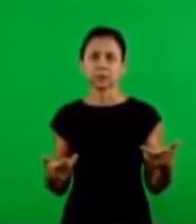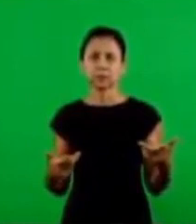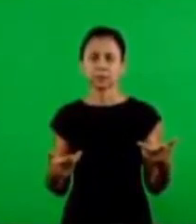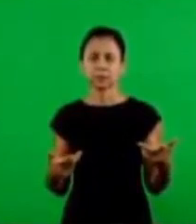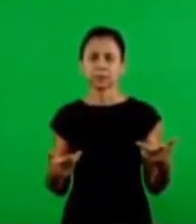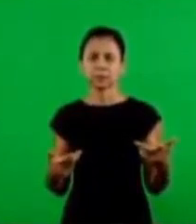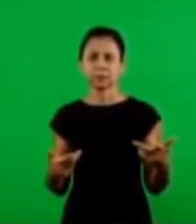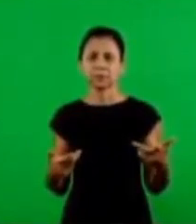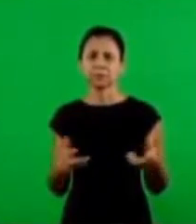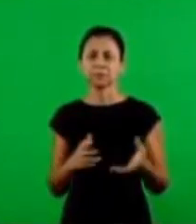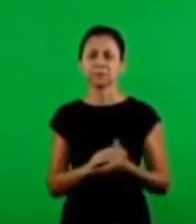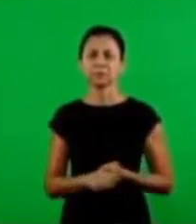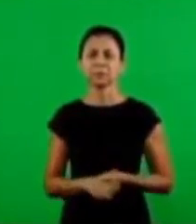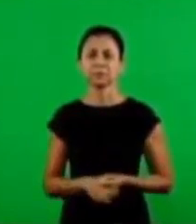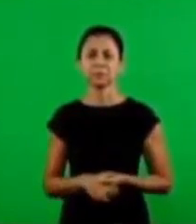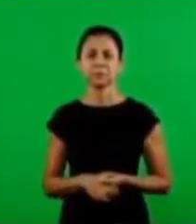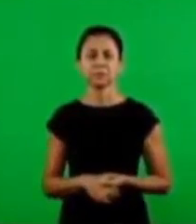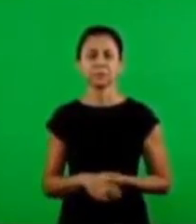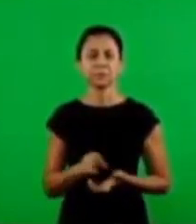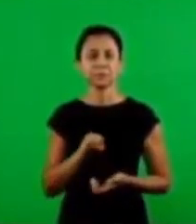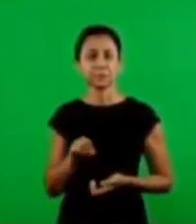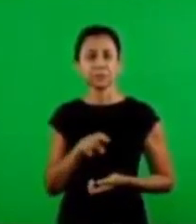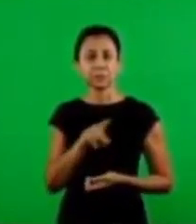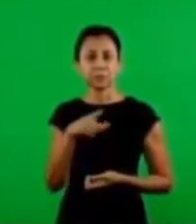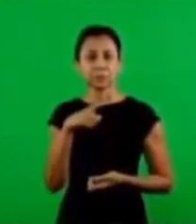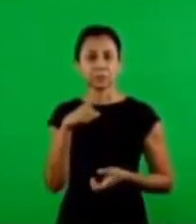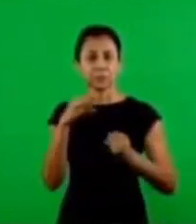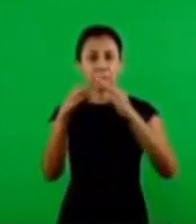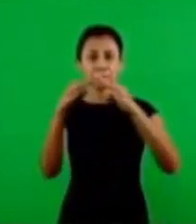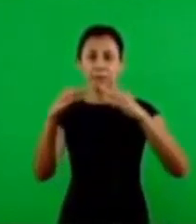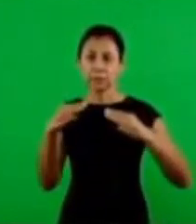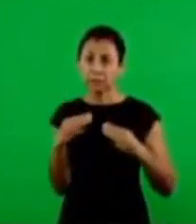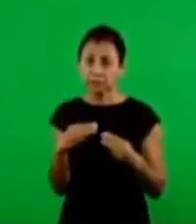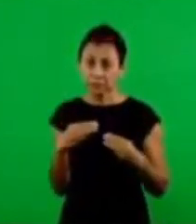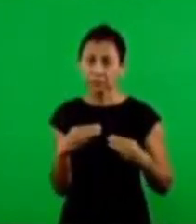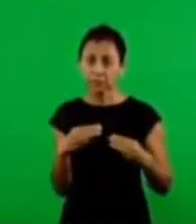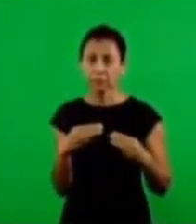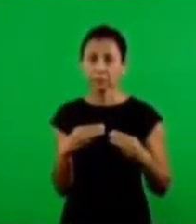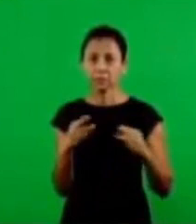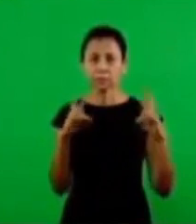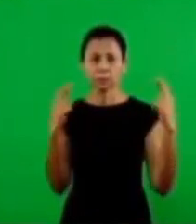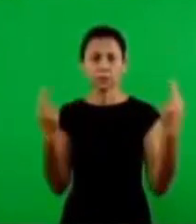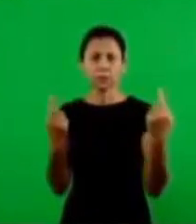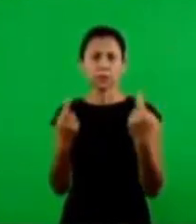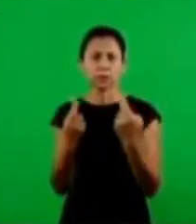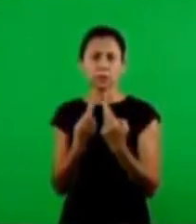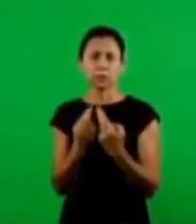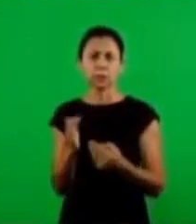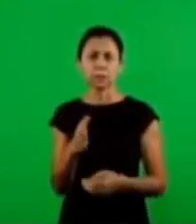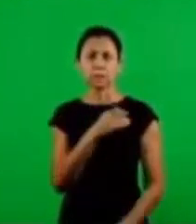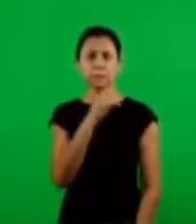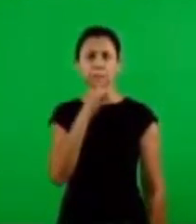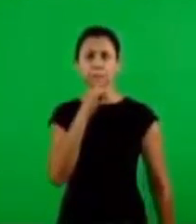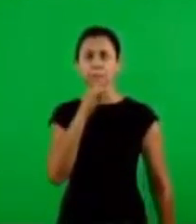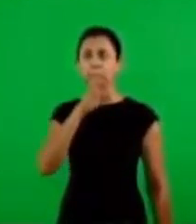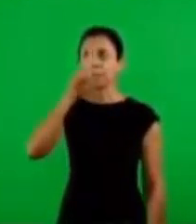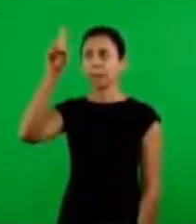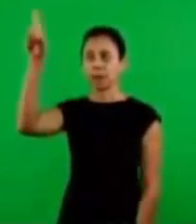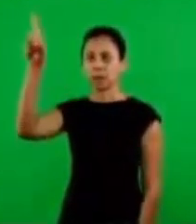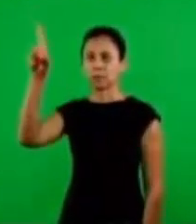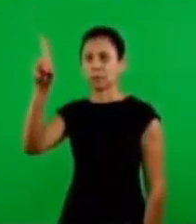we don't have a necessity to do if you have if you have money for a specific reason